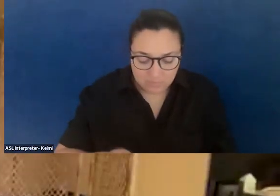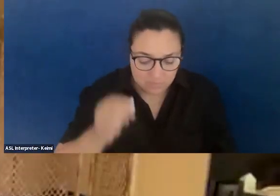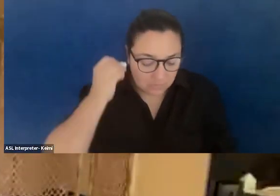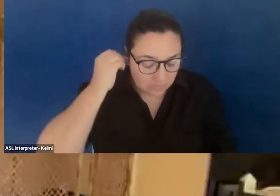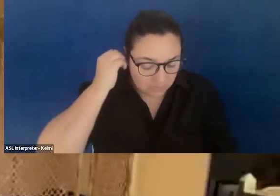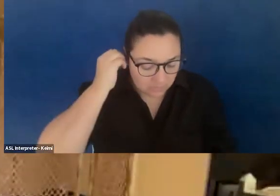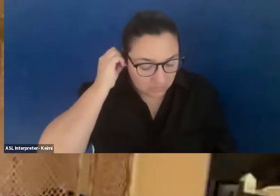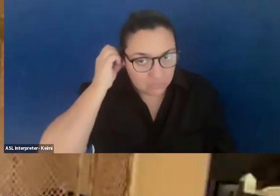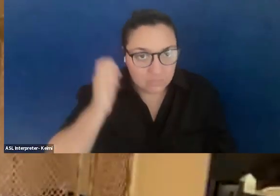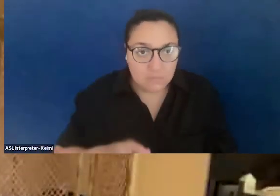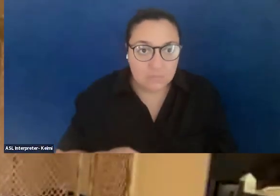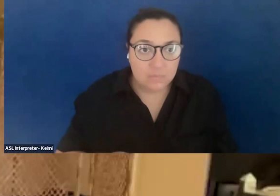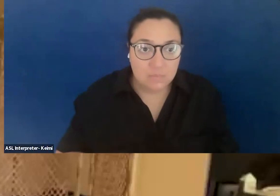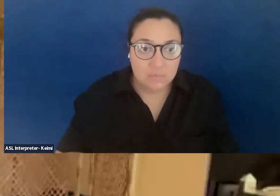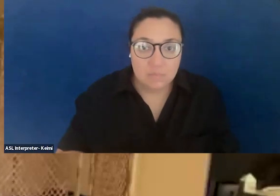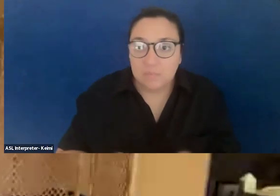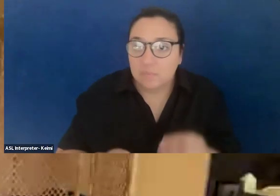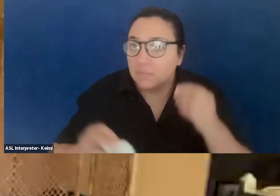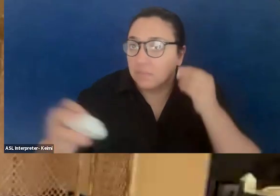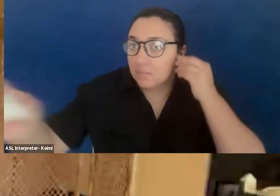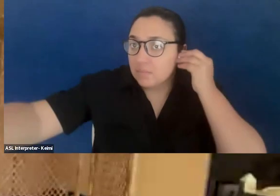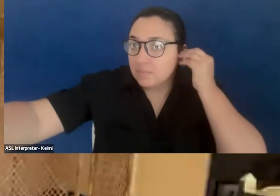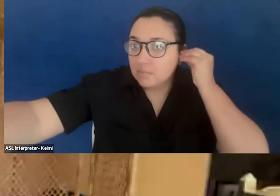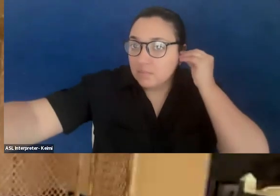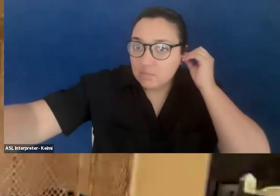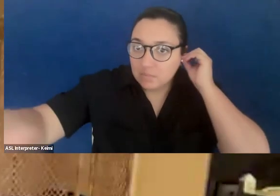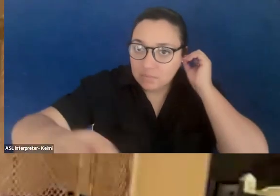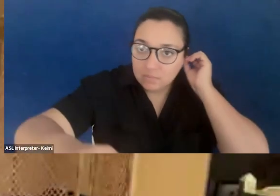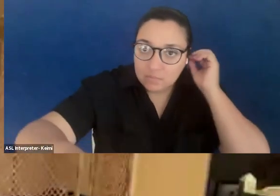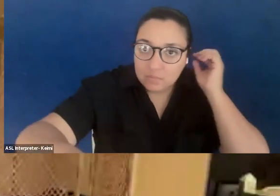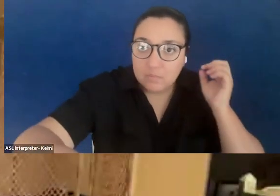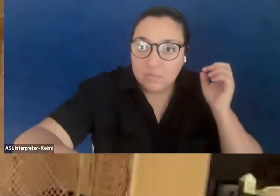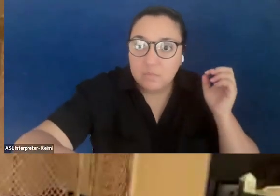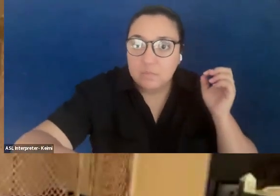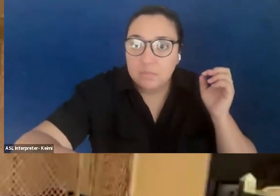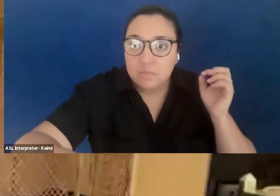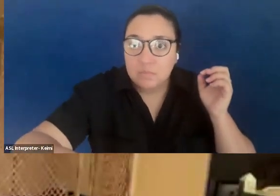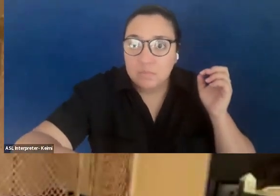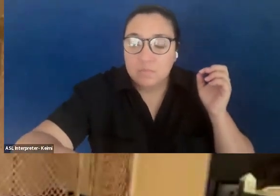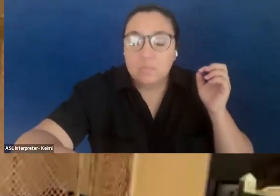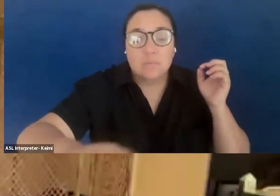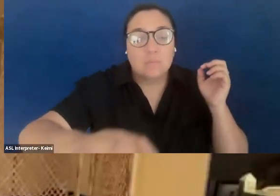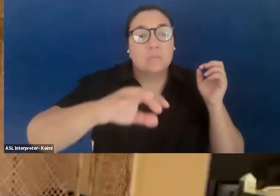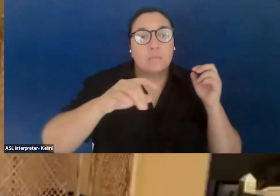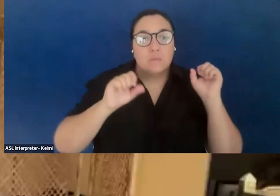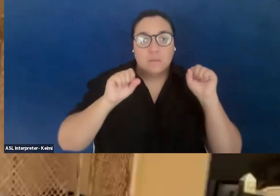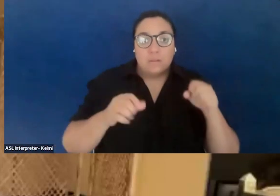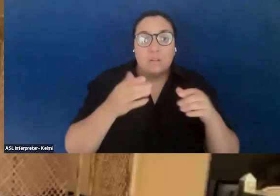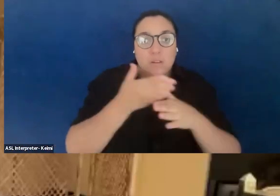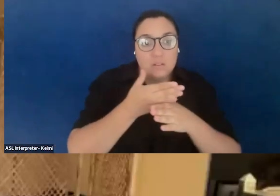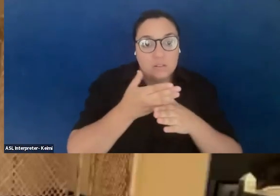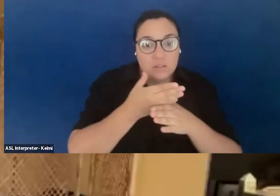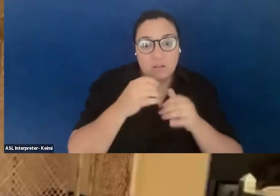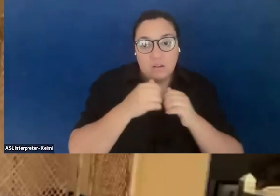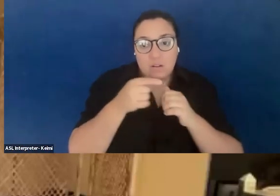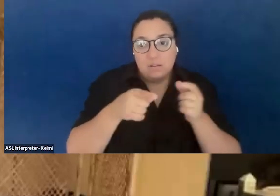Jordan's Poetry for Palestine. Maybe we could share a little bit about how this event came to be. Because I think that